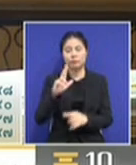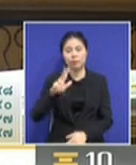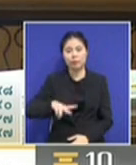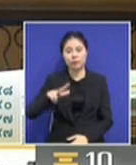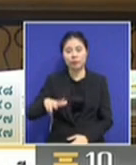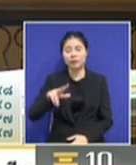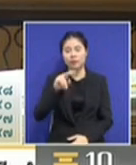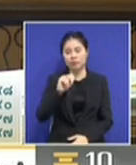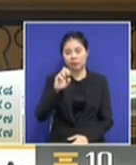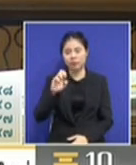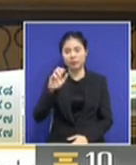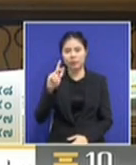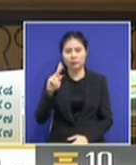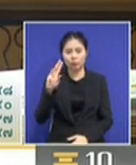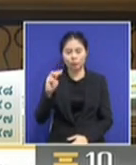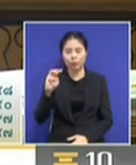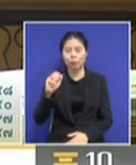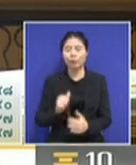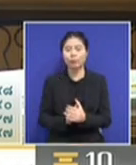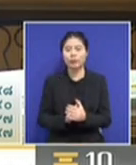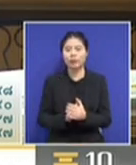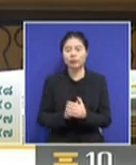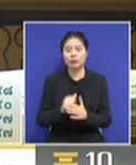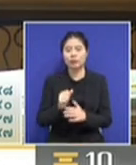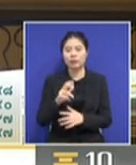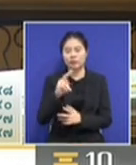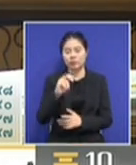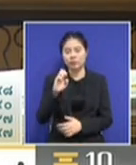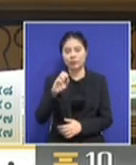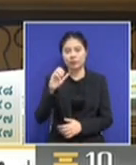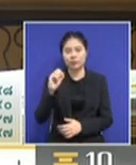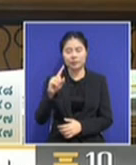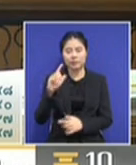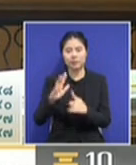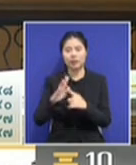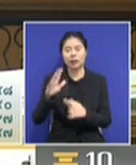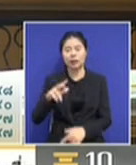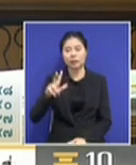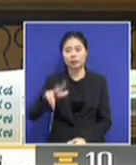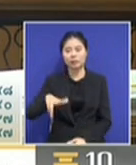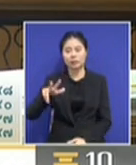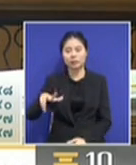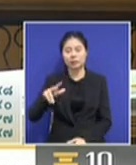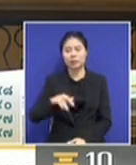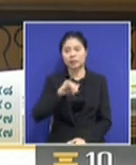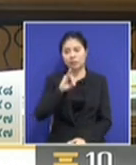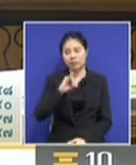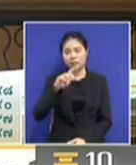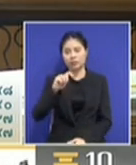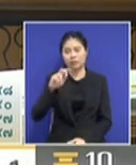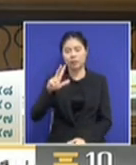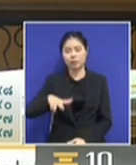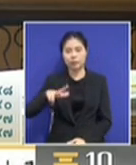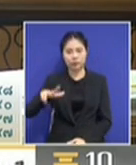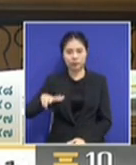to convince the House Speaker, Khun Chuan, to allow Thanathon Jigwung Rangit and